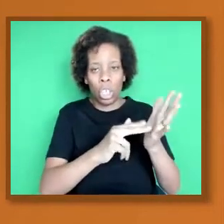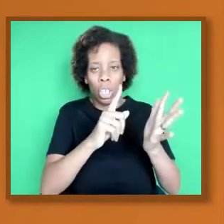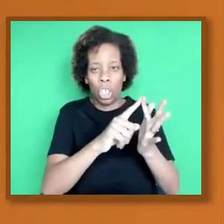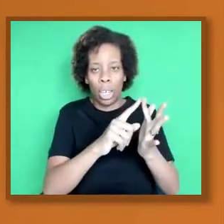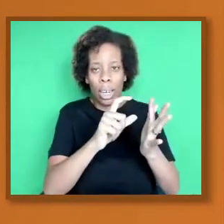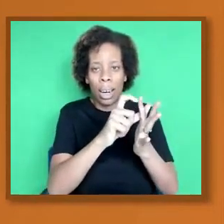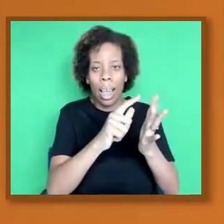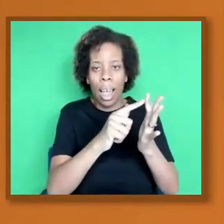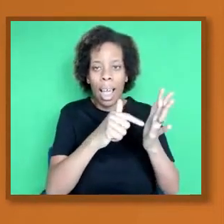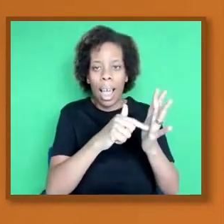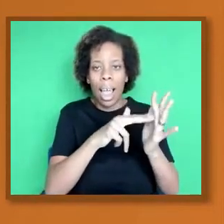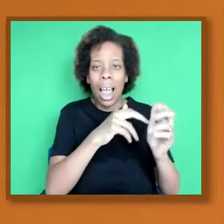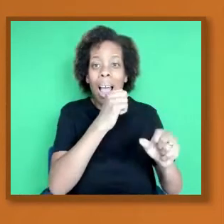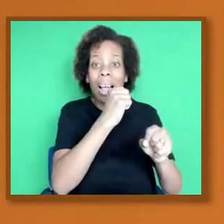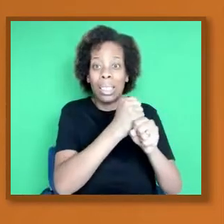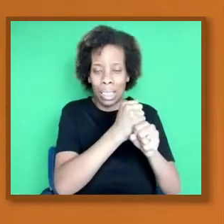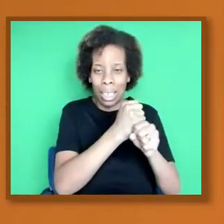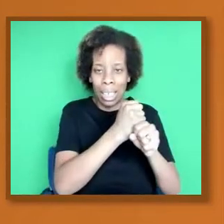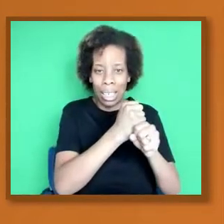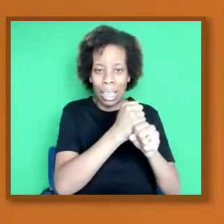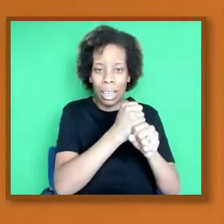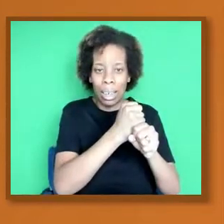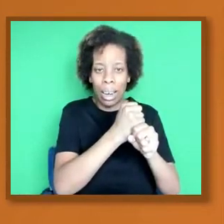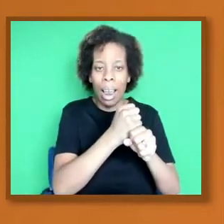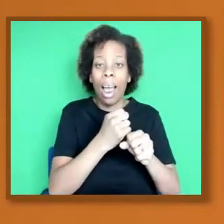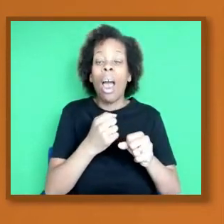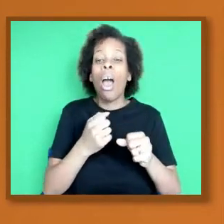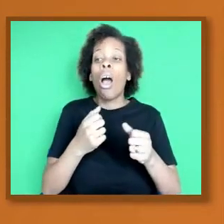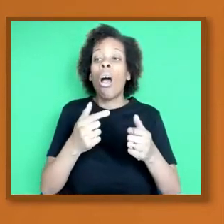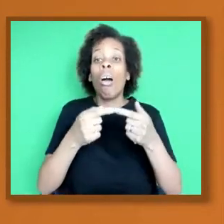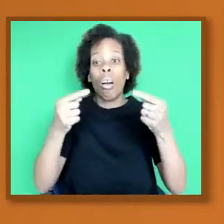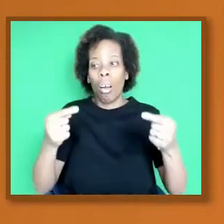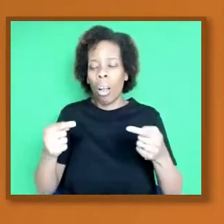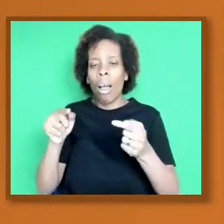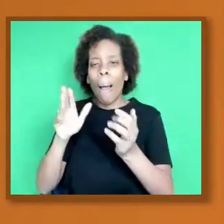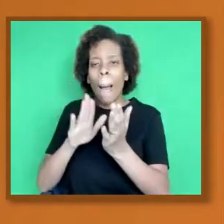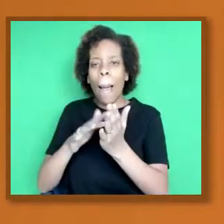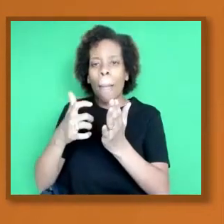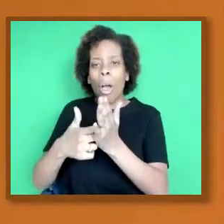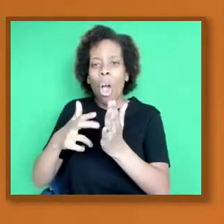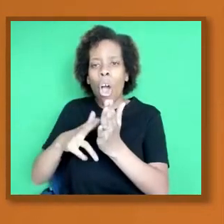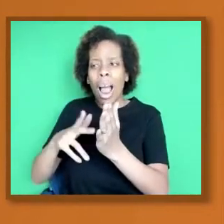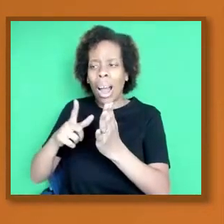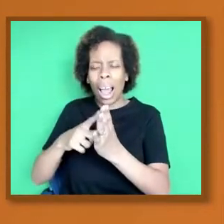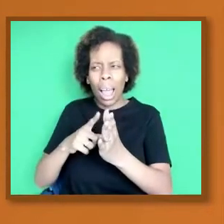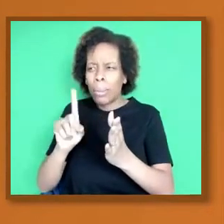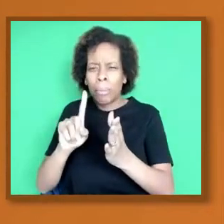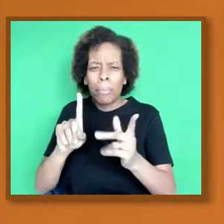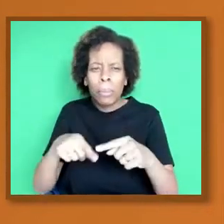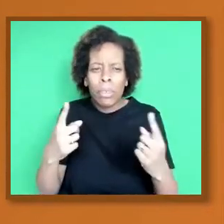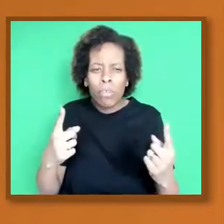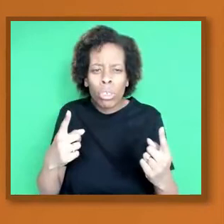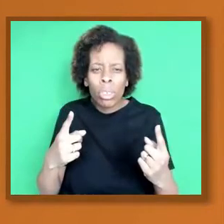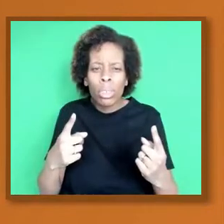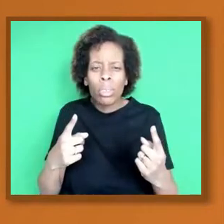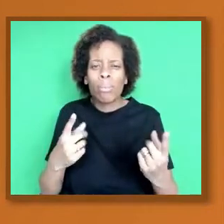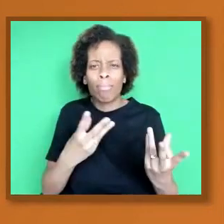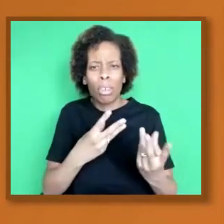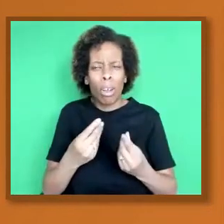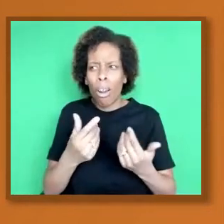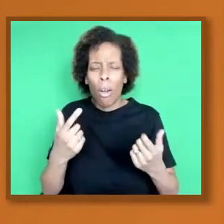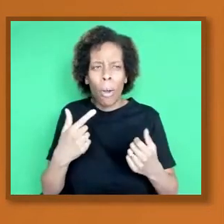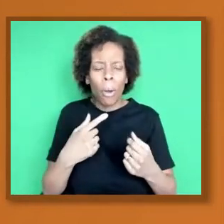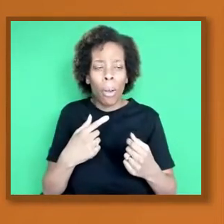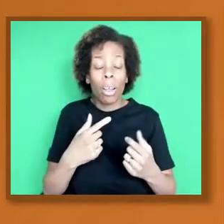the issues that people keep asking about. You know, because some people in some journals have linked the